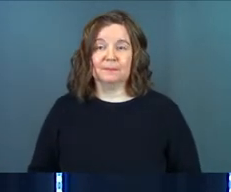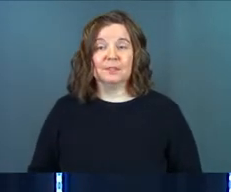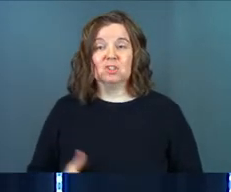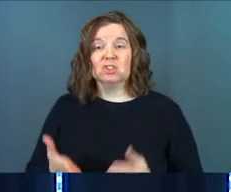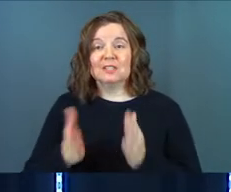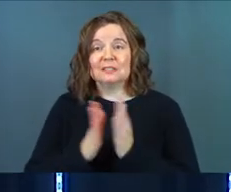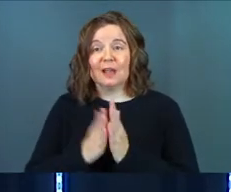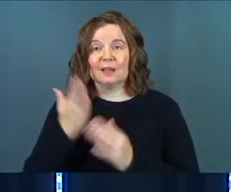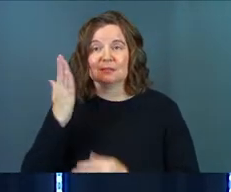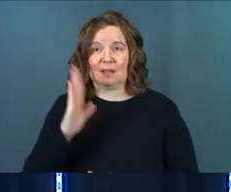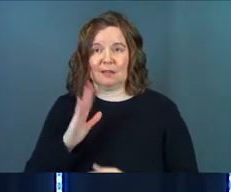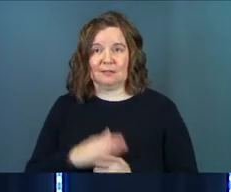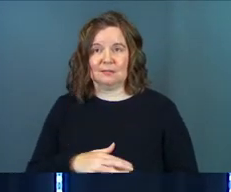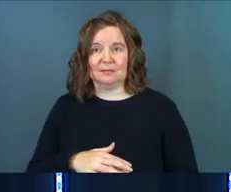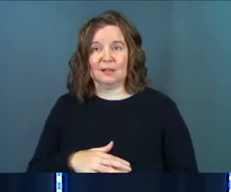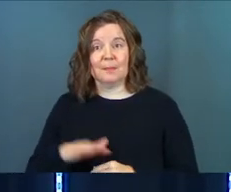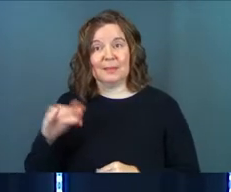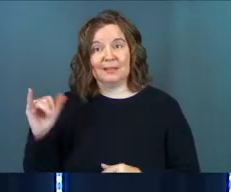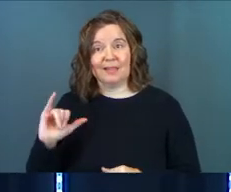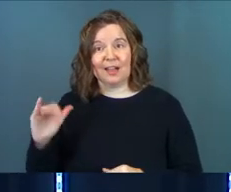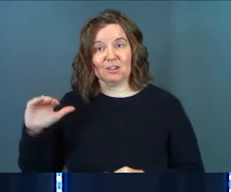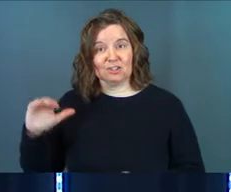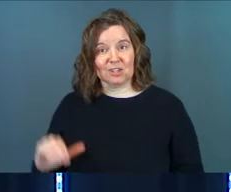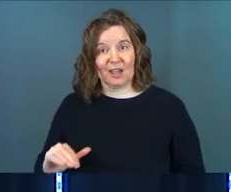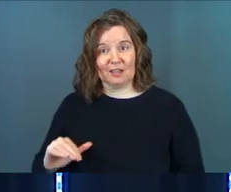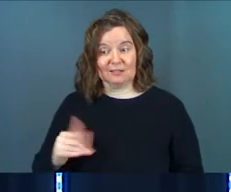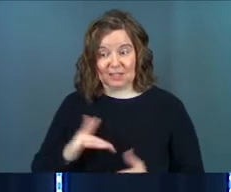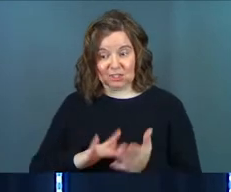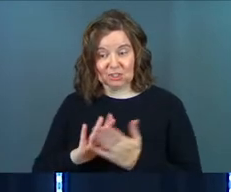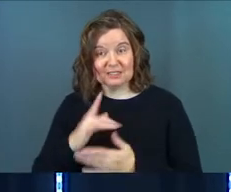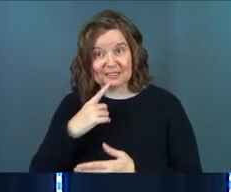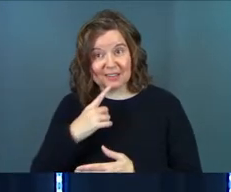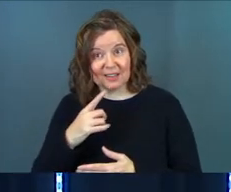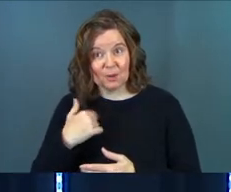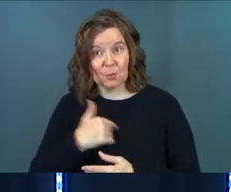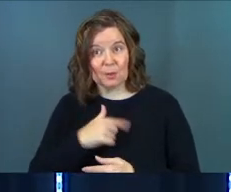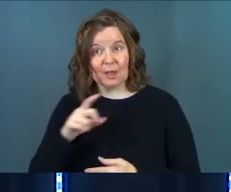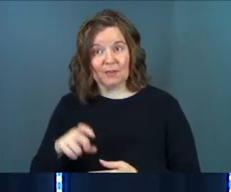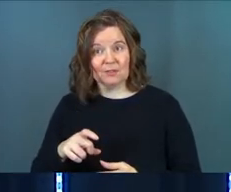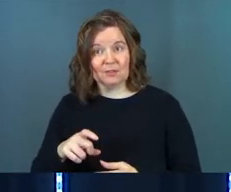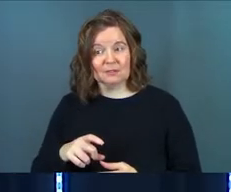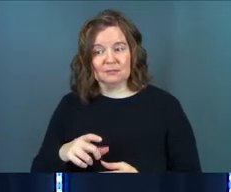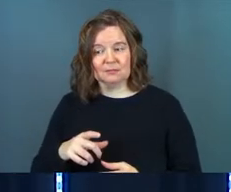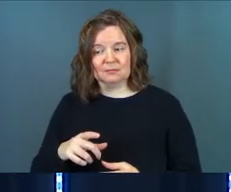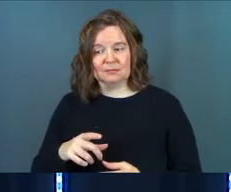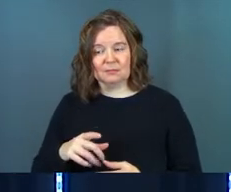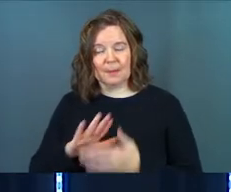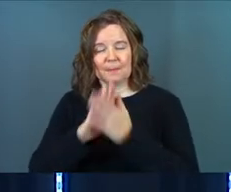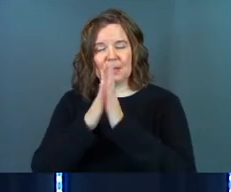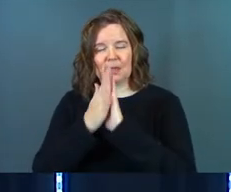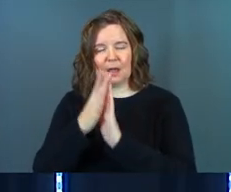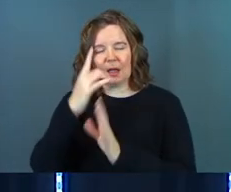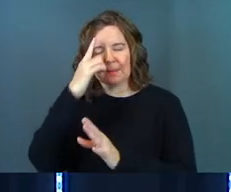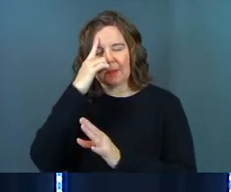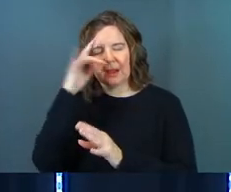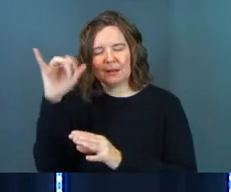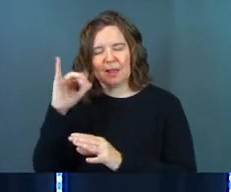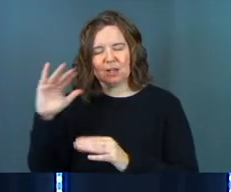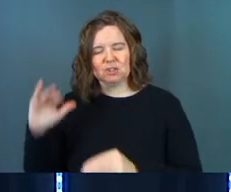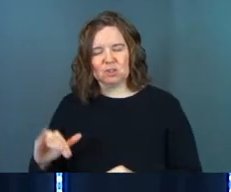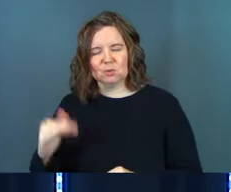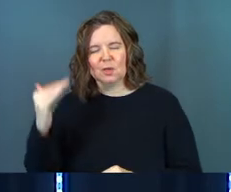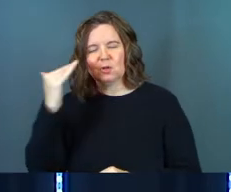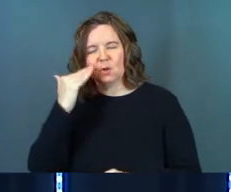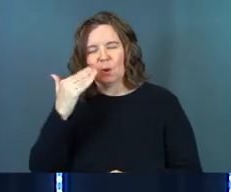Just ask God. Be a child, right? Didn't Jesus say? We've gotta become like children.